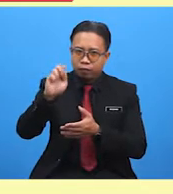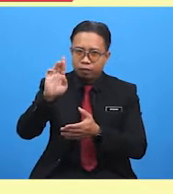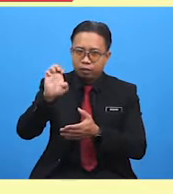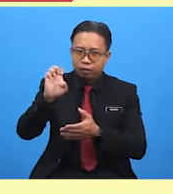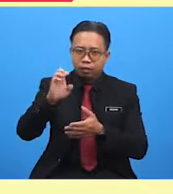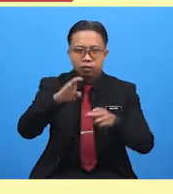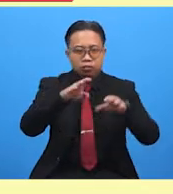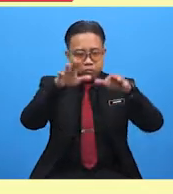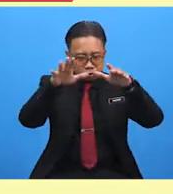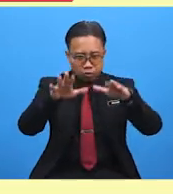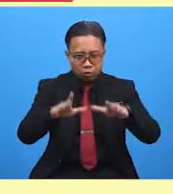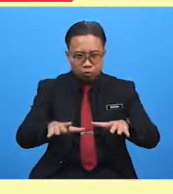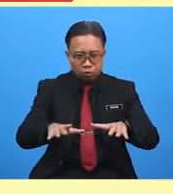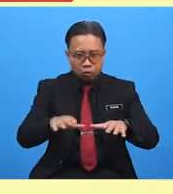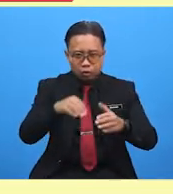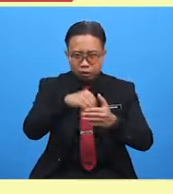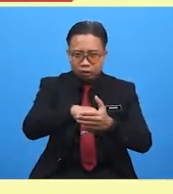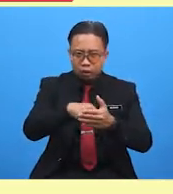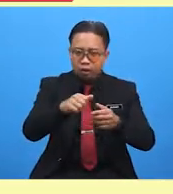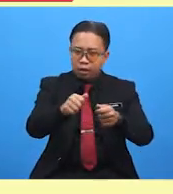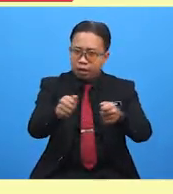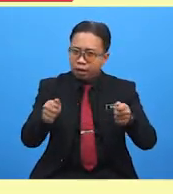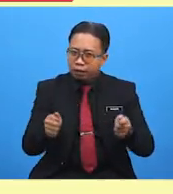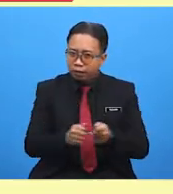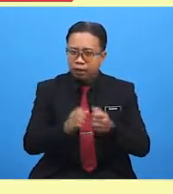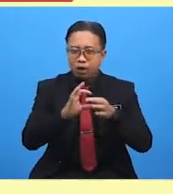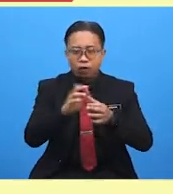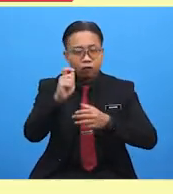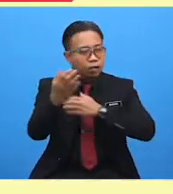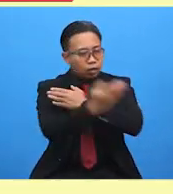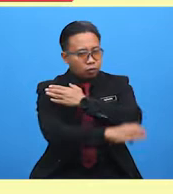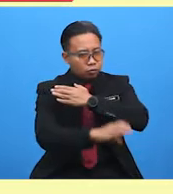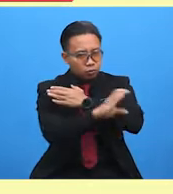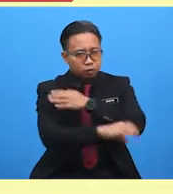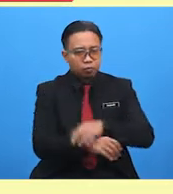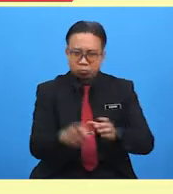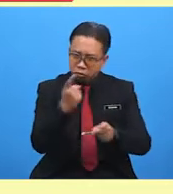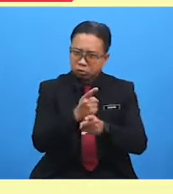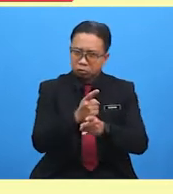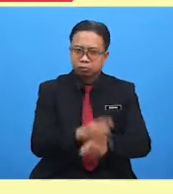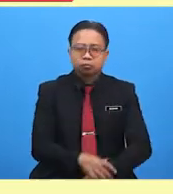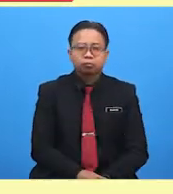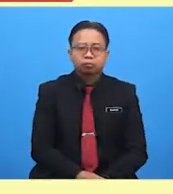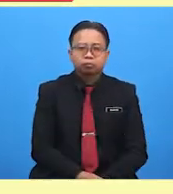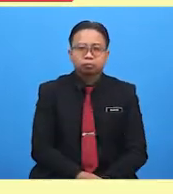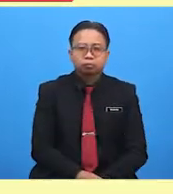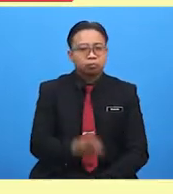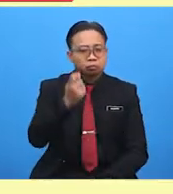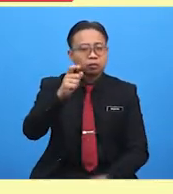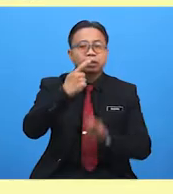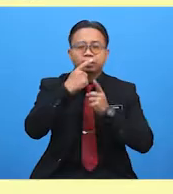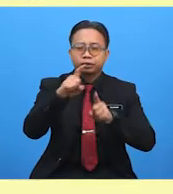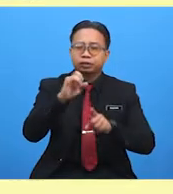of the country. Is this true? The answer is…